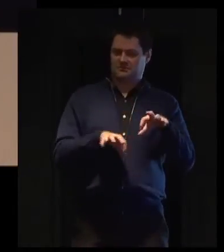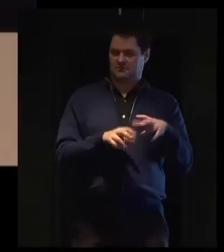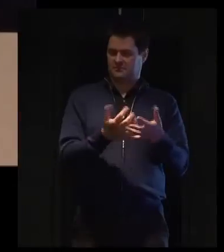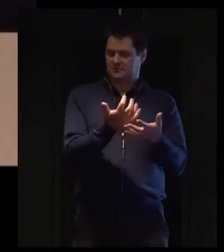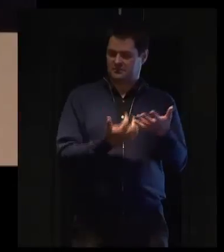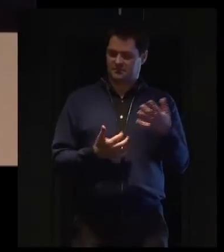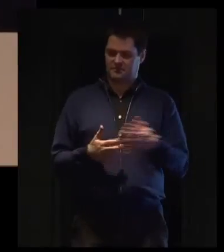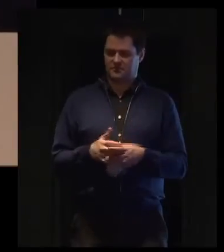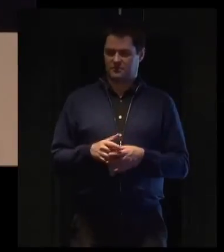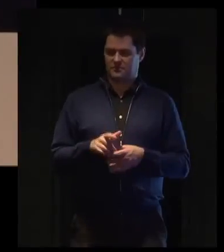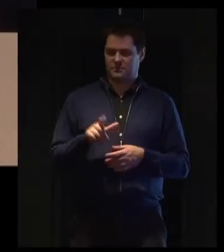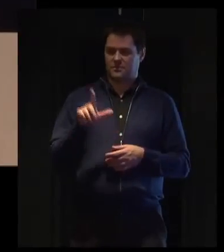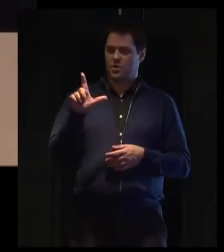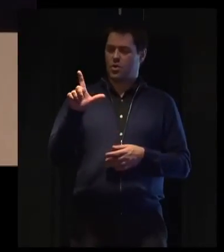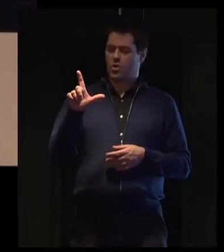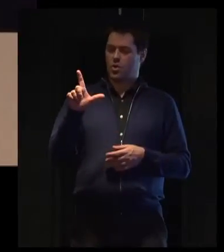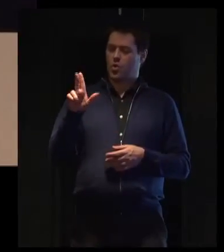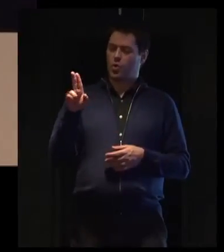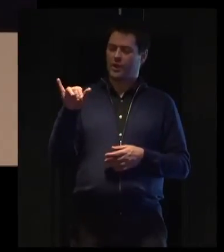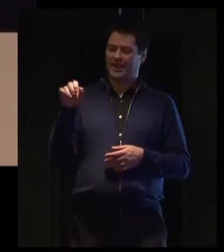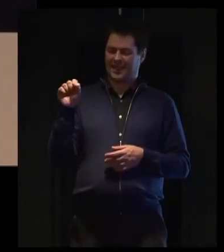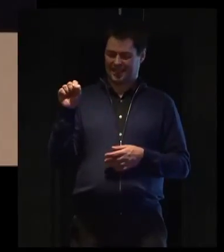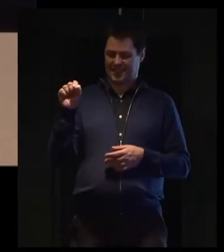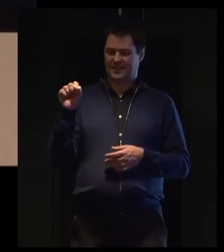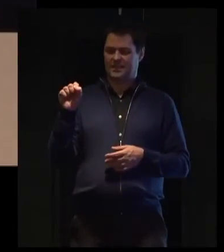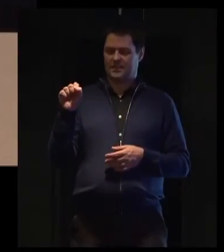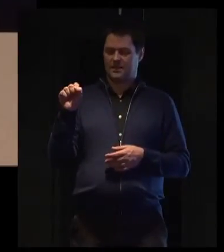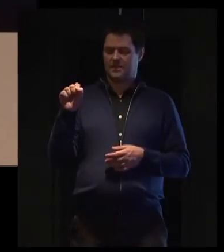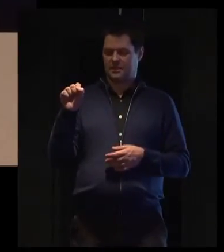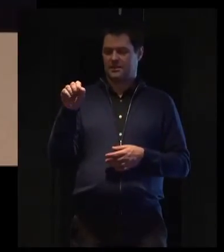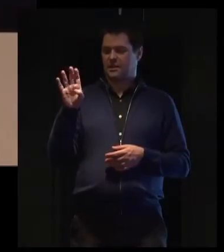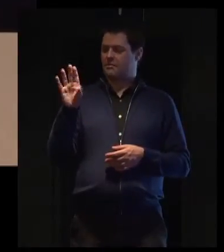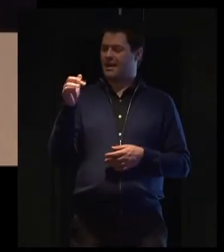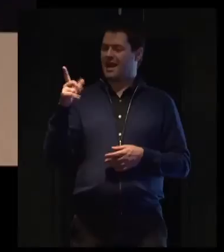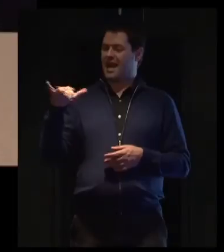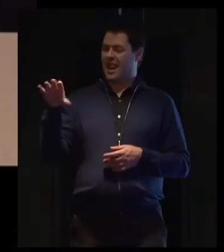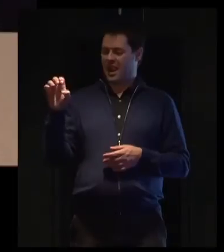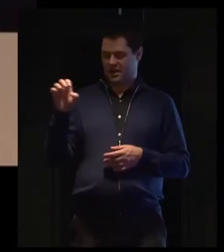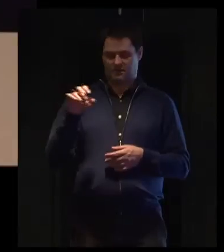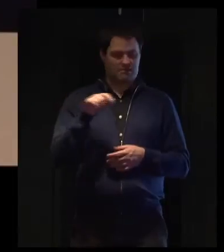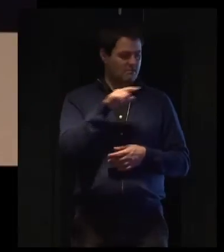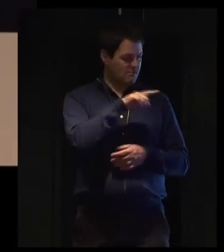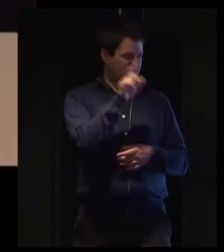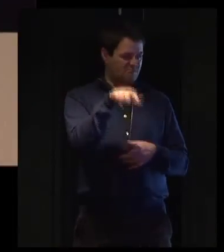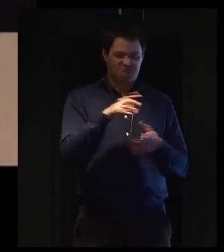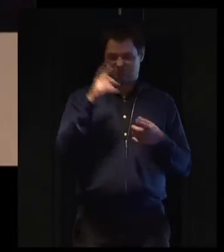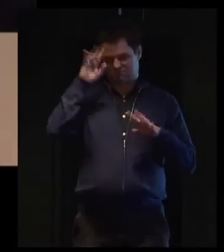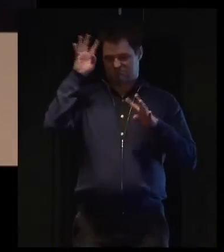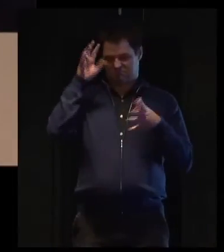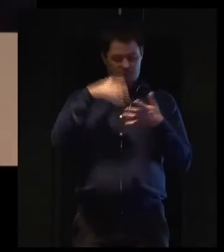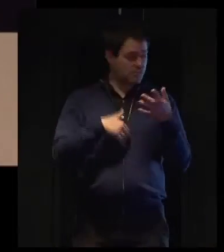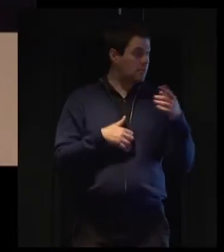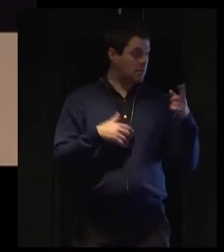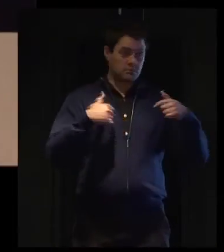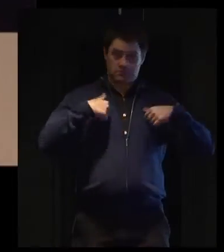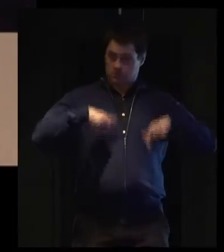But although there's only a small number of people who are blind and partially sighted who use Braille, one of the things that we in the UK need to